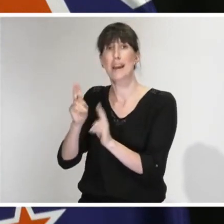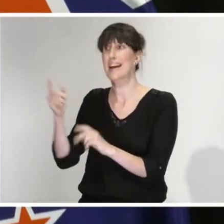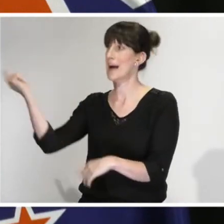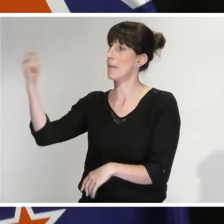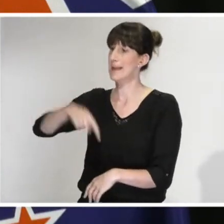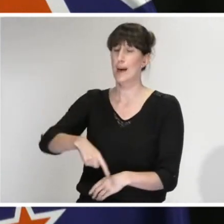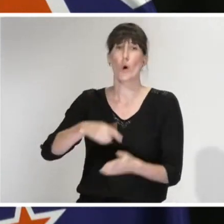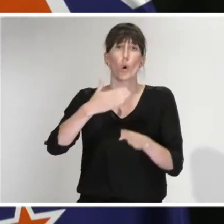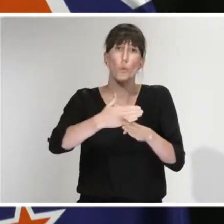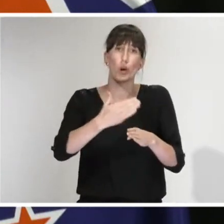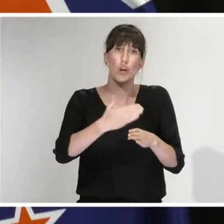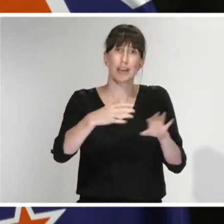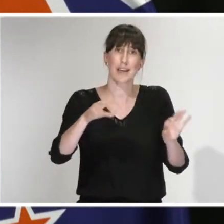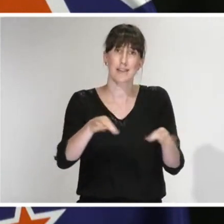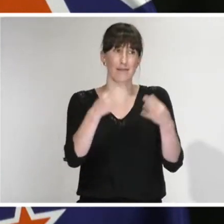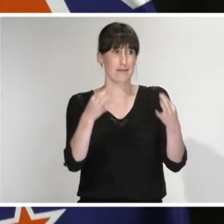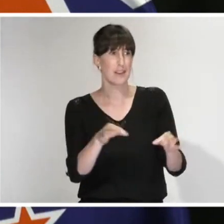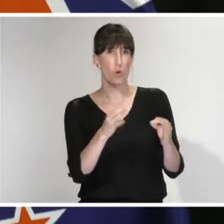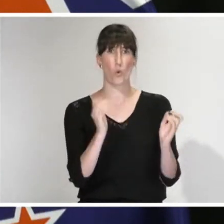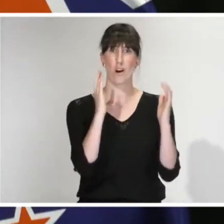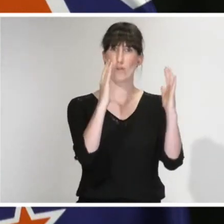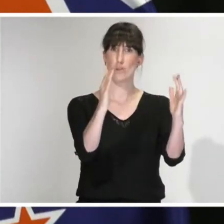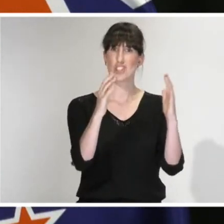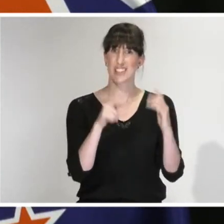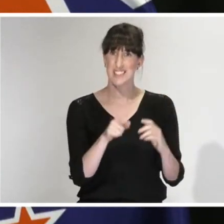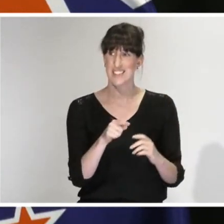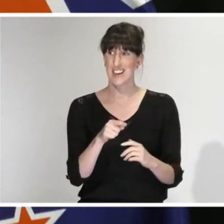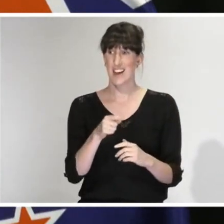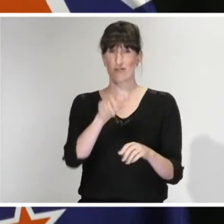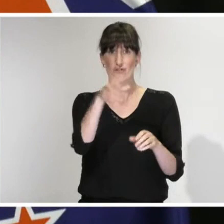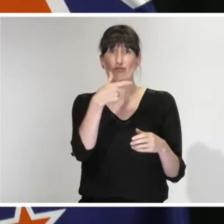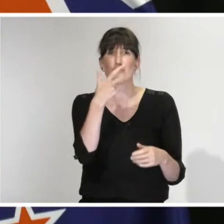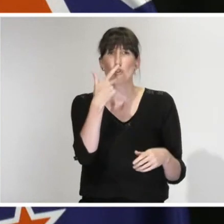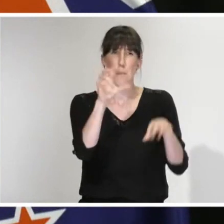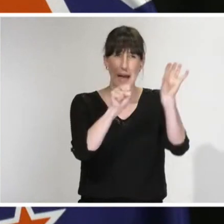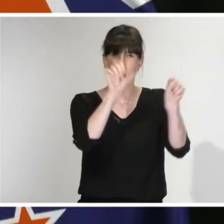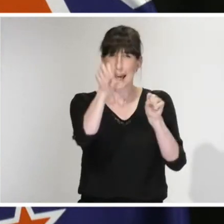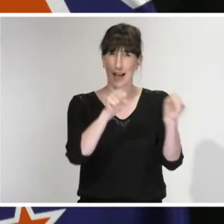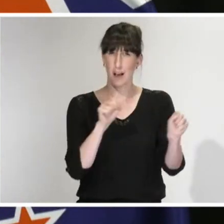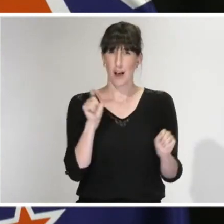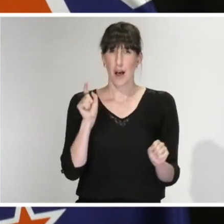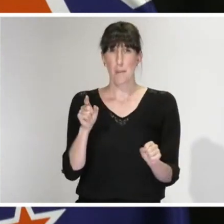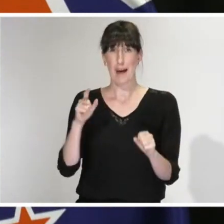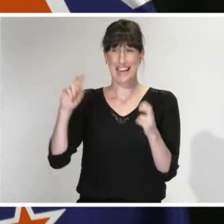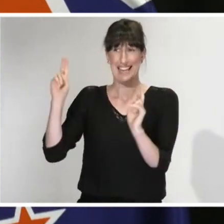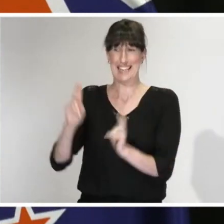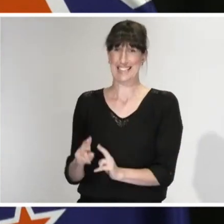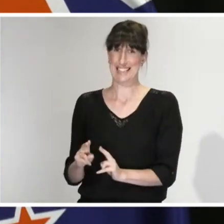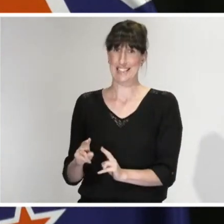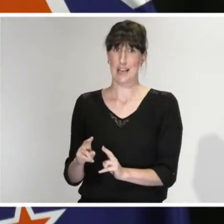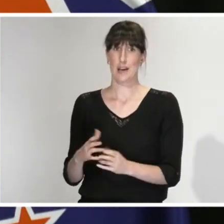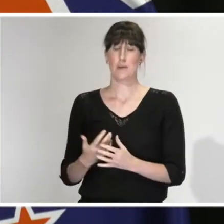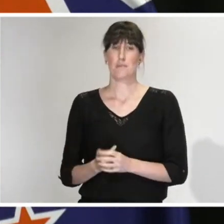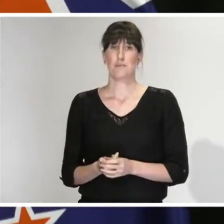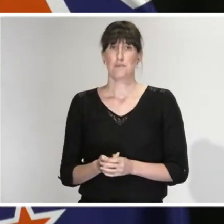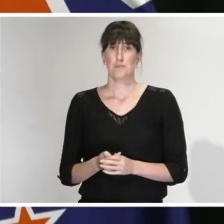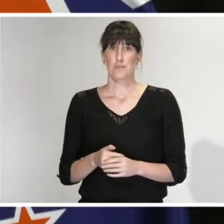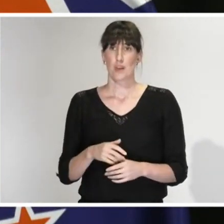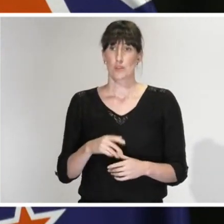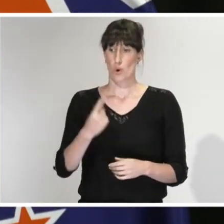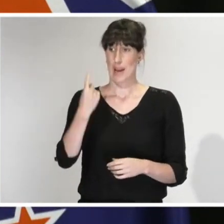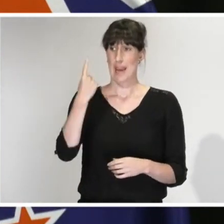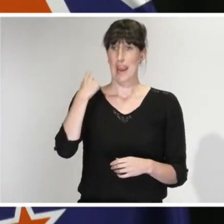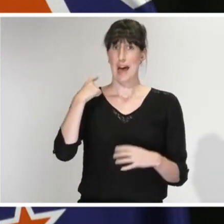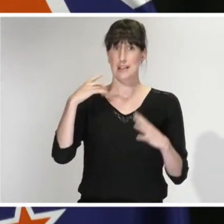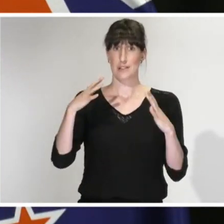that those workforces now have over 90% New Zealand staff compared to 50% last season. Last week alone